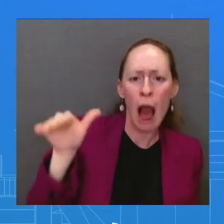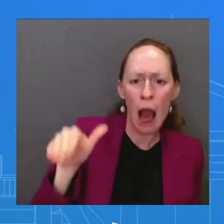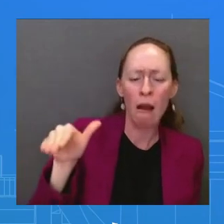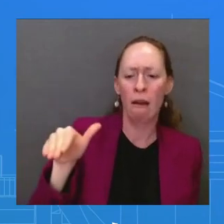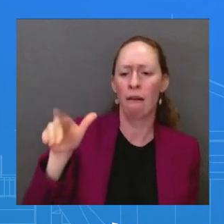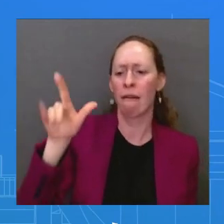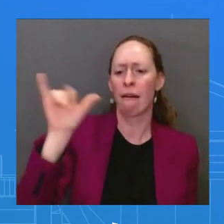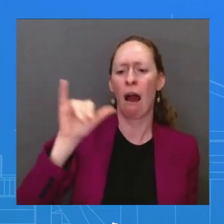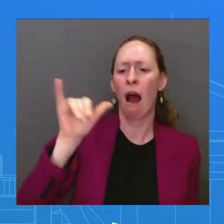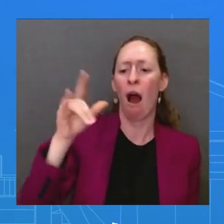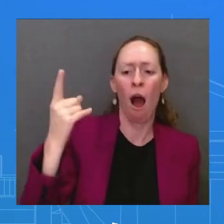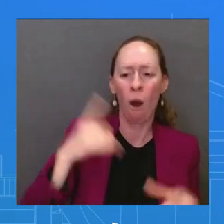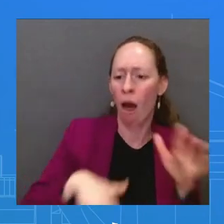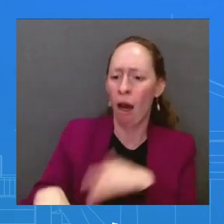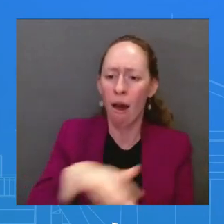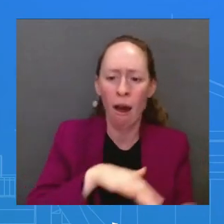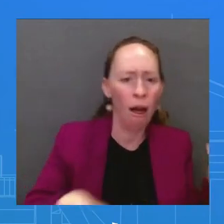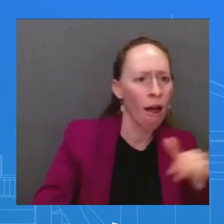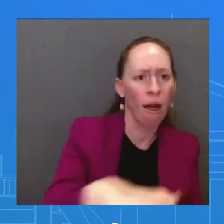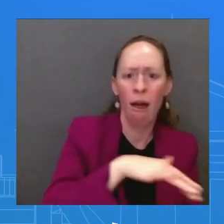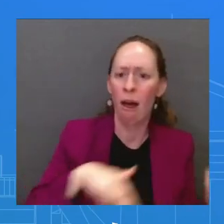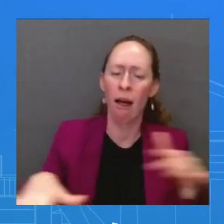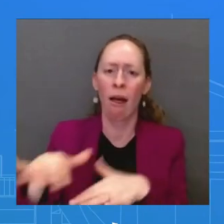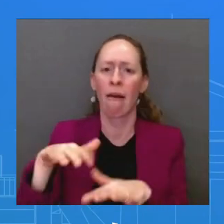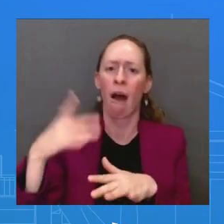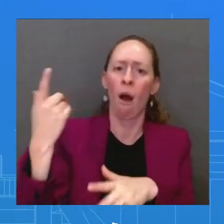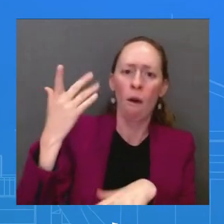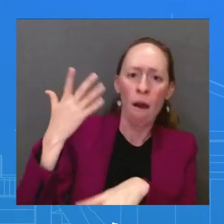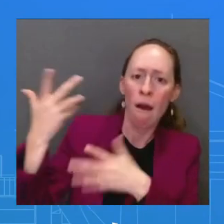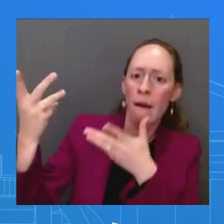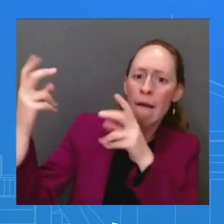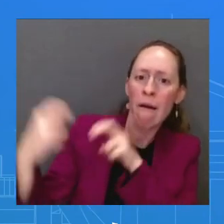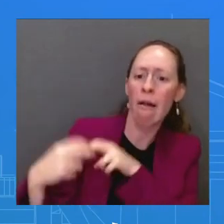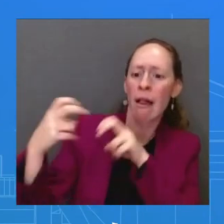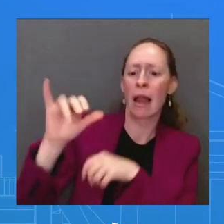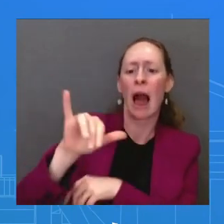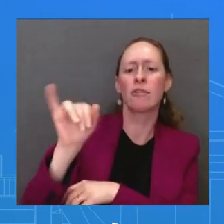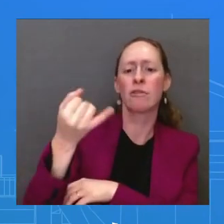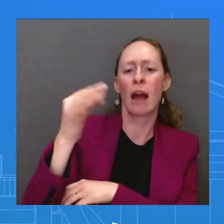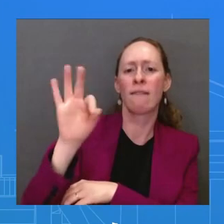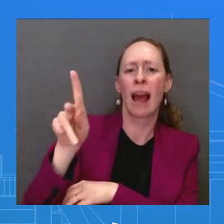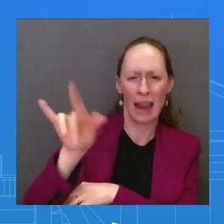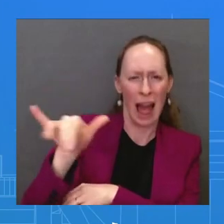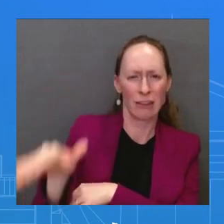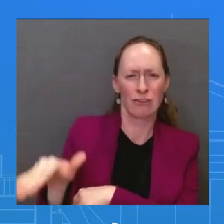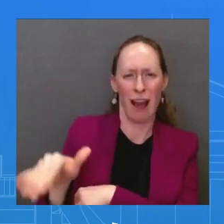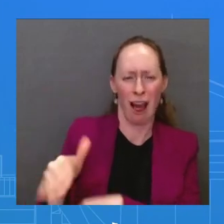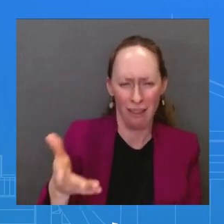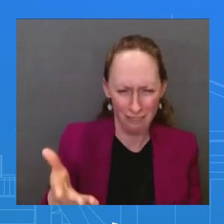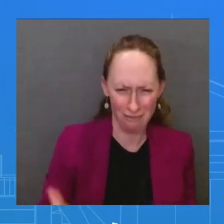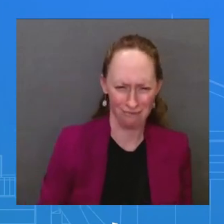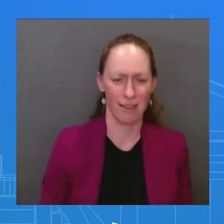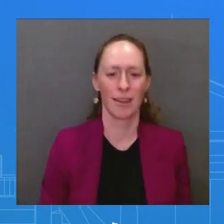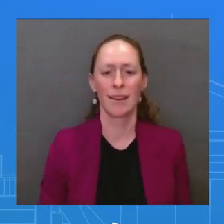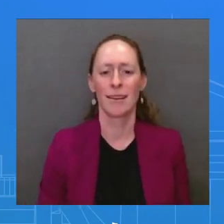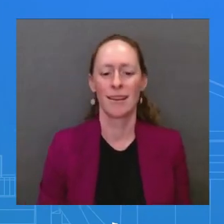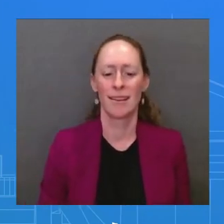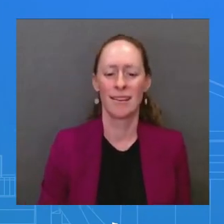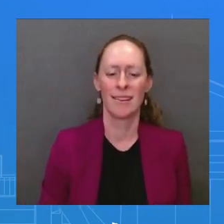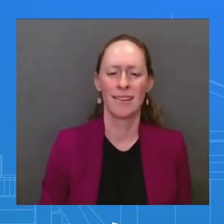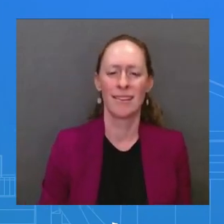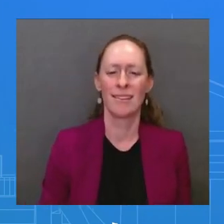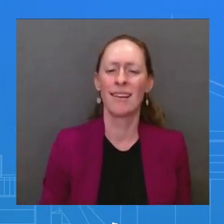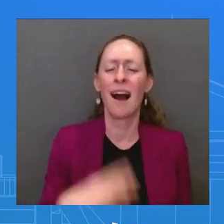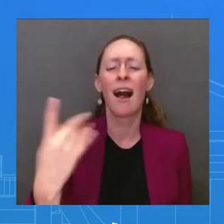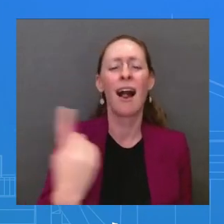books that are – about every administration, as you know, that's going to have a variety of claims. That is not unusual. That happens all the